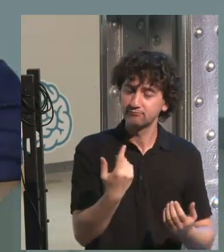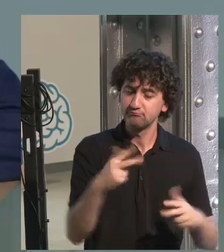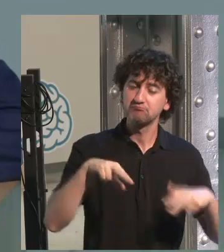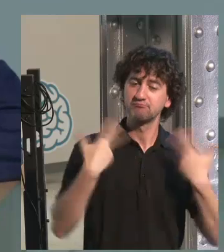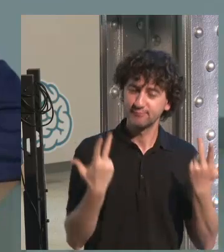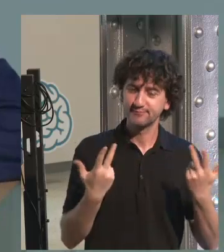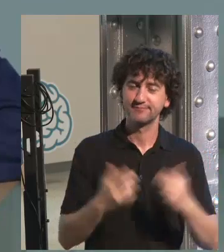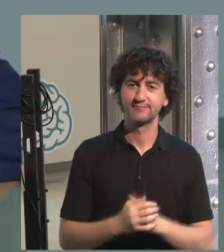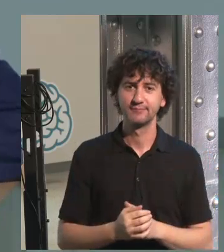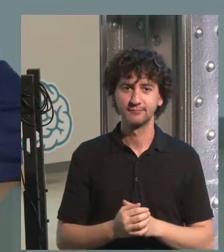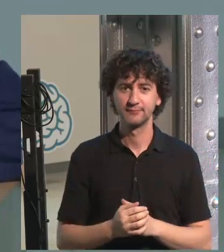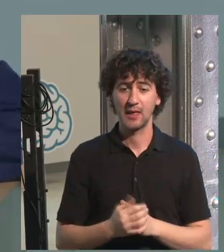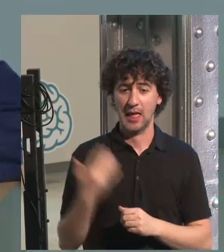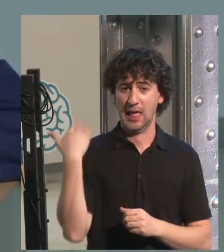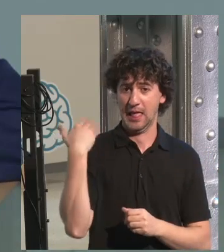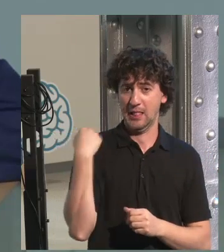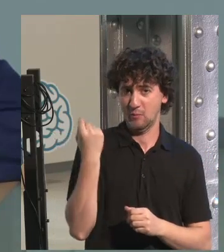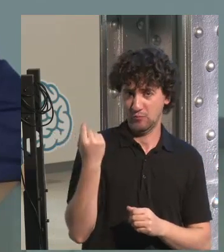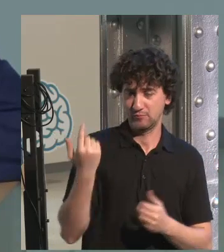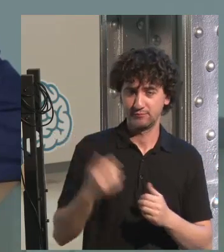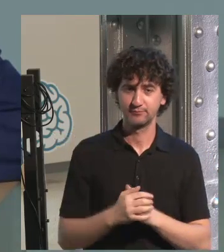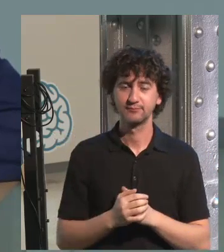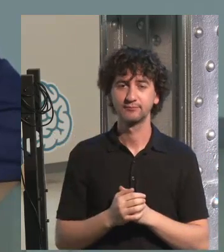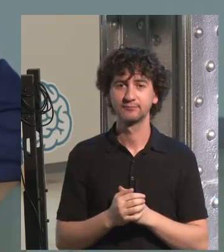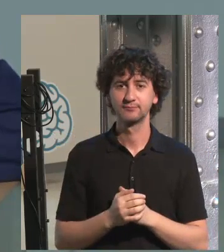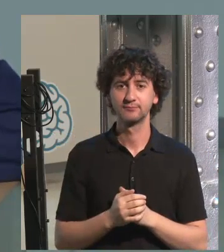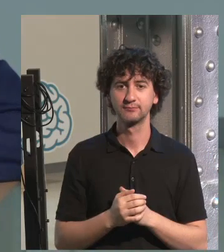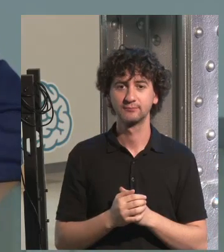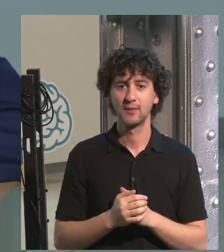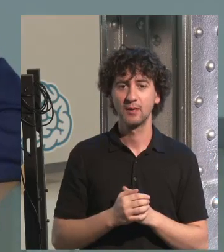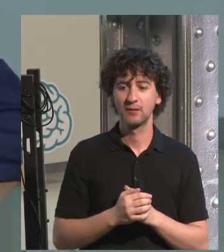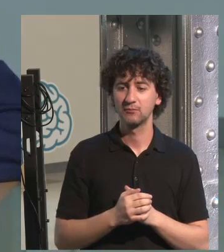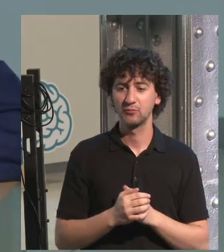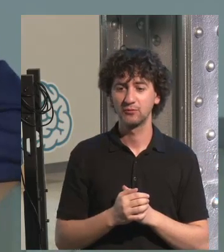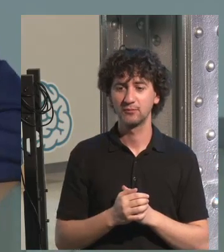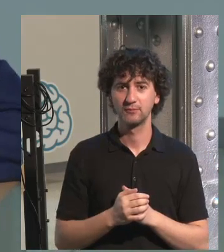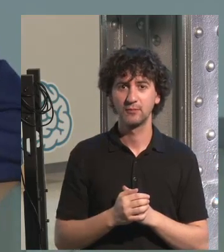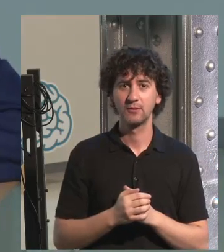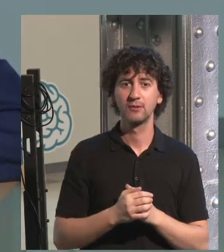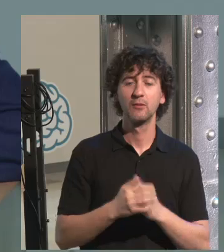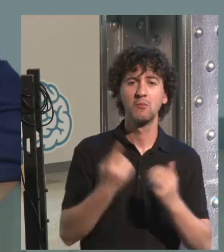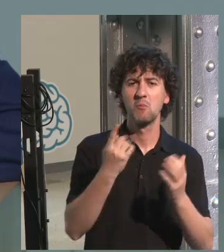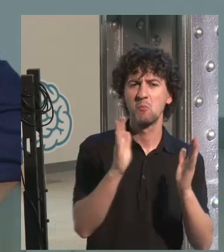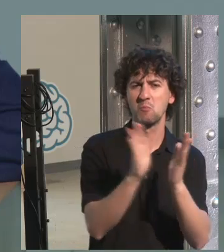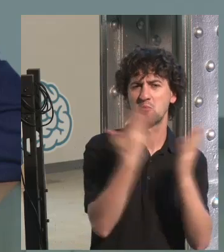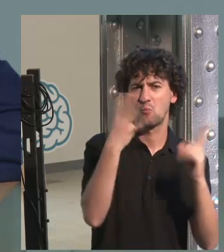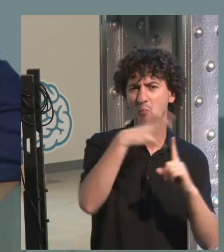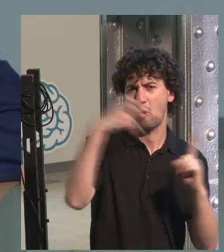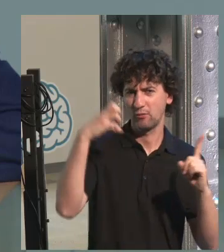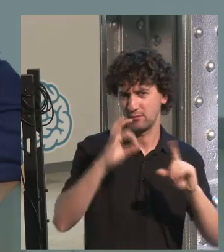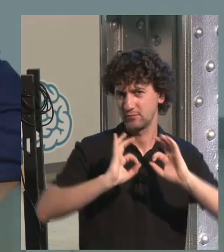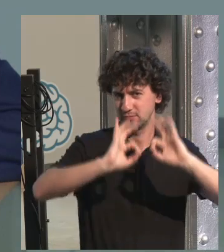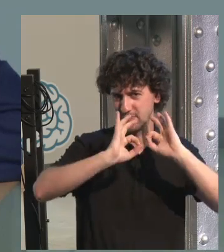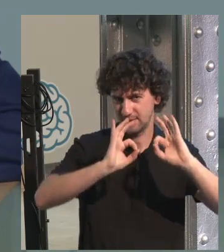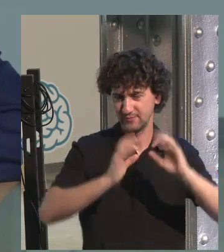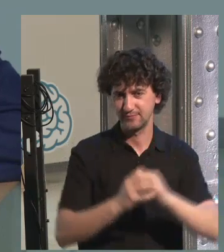that's clear for me. My students might be looking at me, but they are not paying attention. But I wanted to tell you, there is a